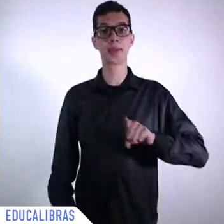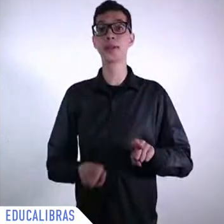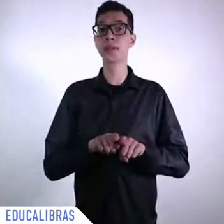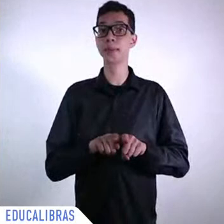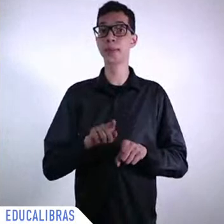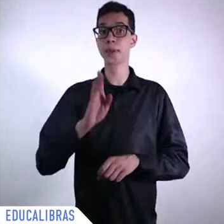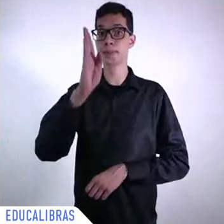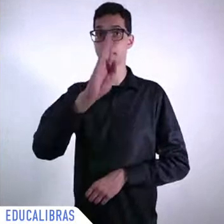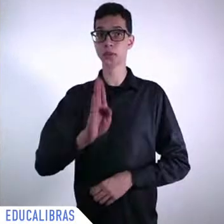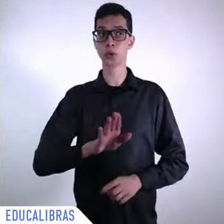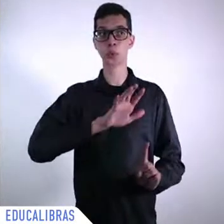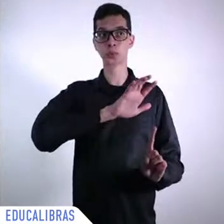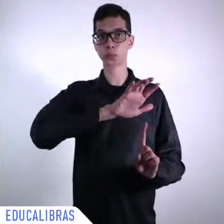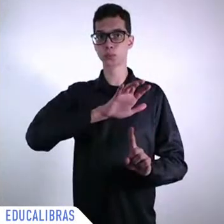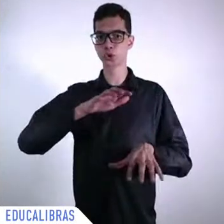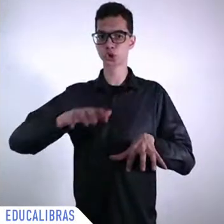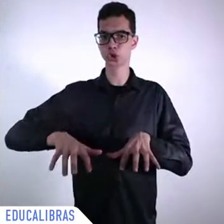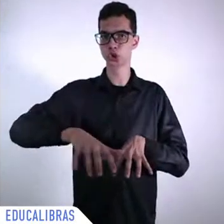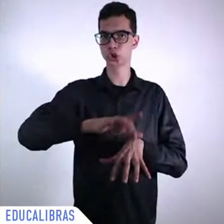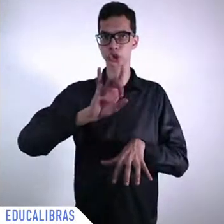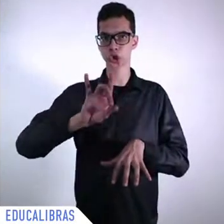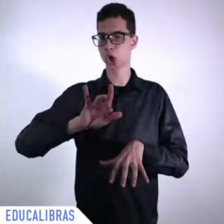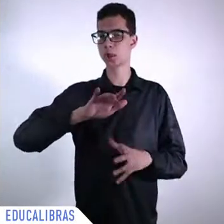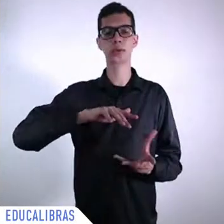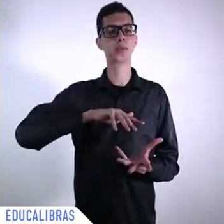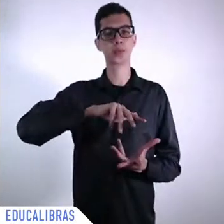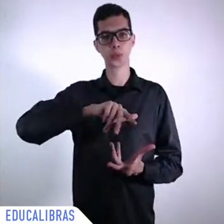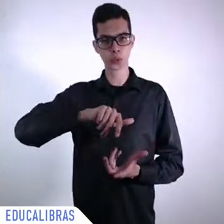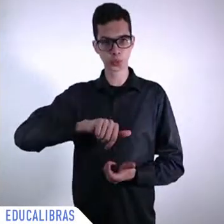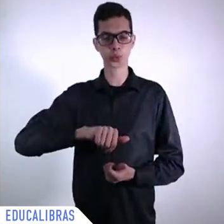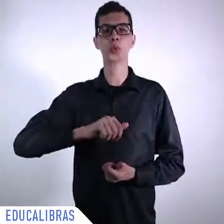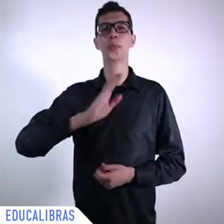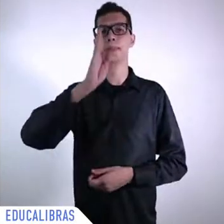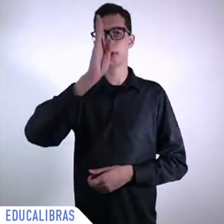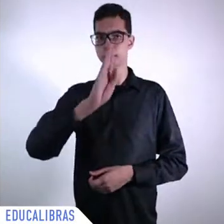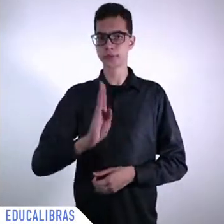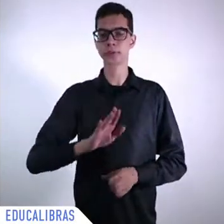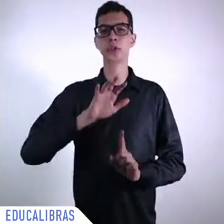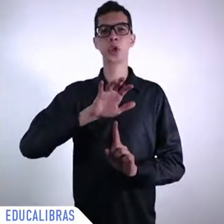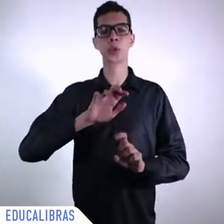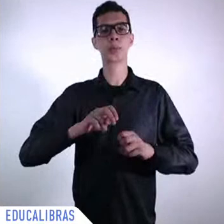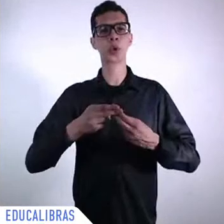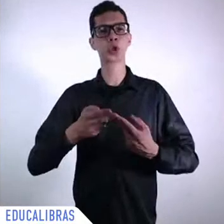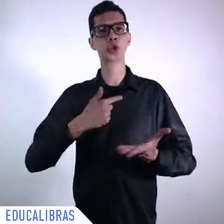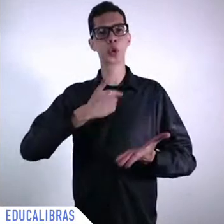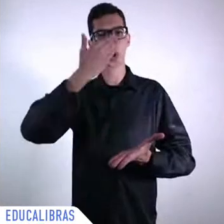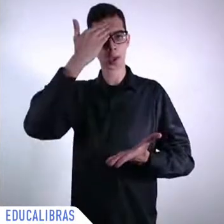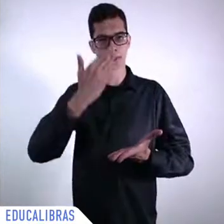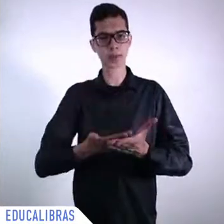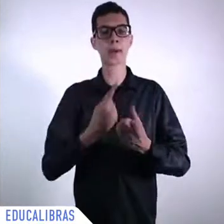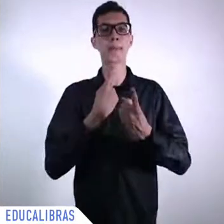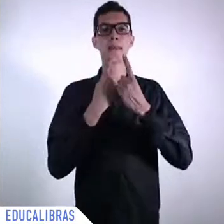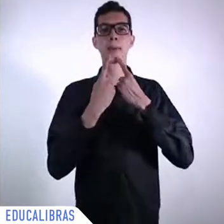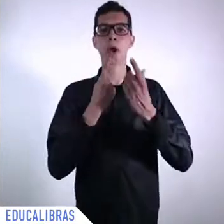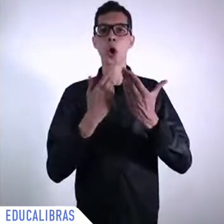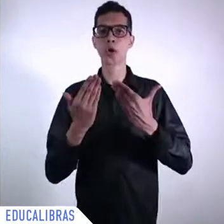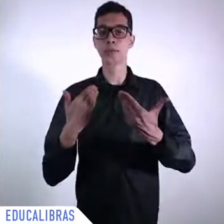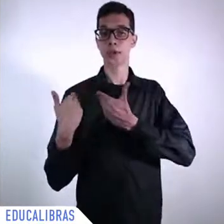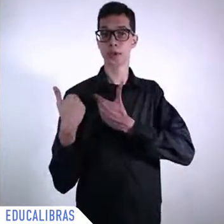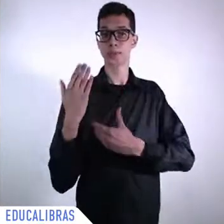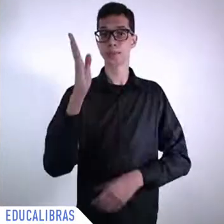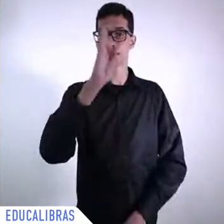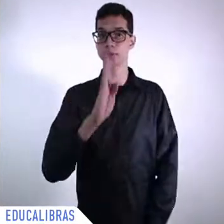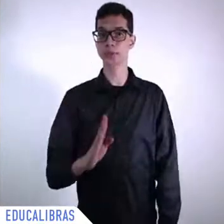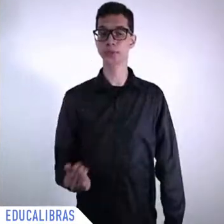is why I believe that such a debate about the role of Brazil is so important. The role of Brazil,